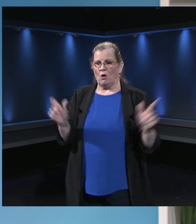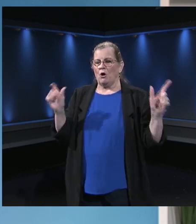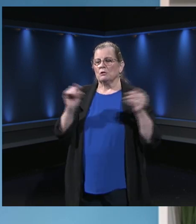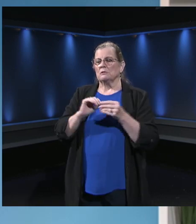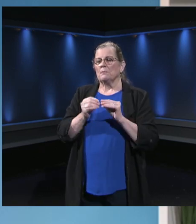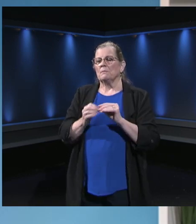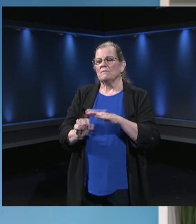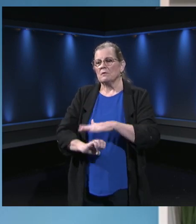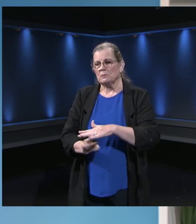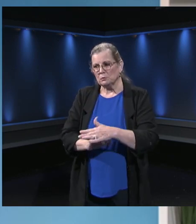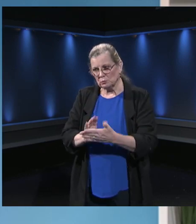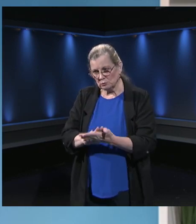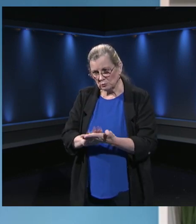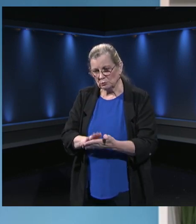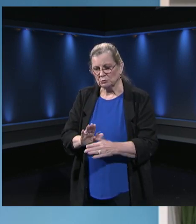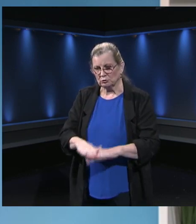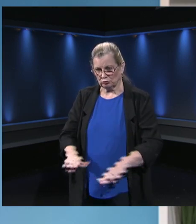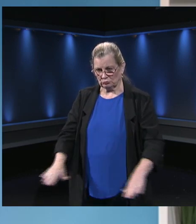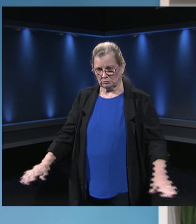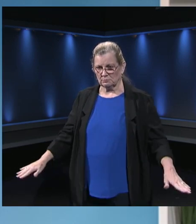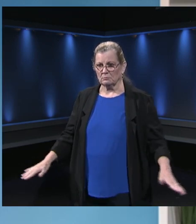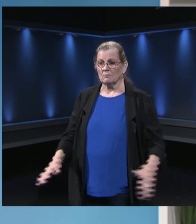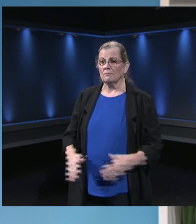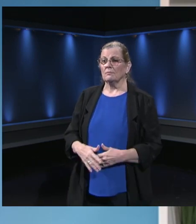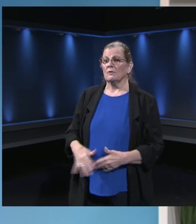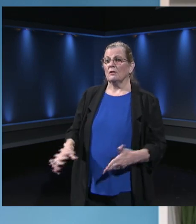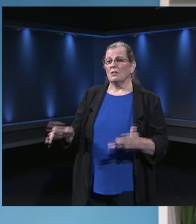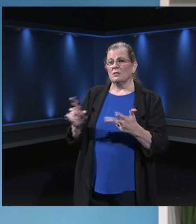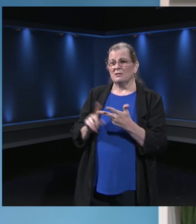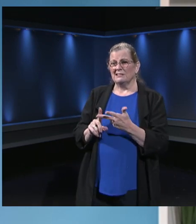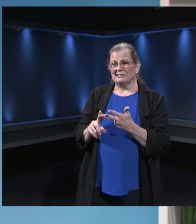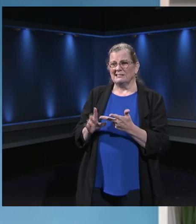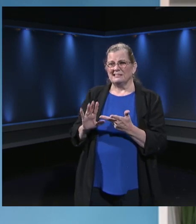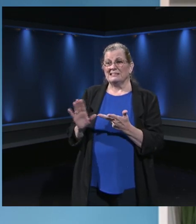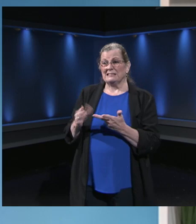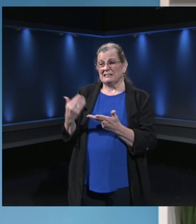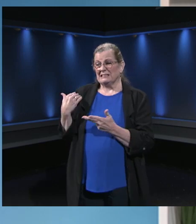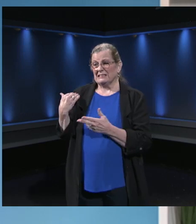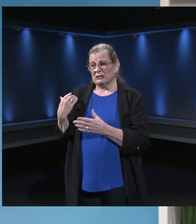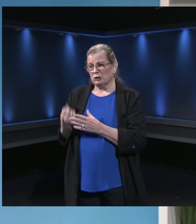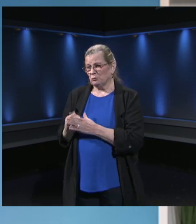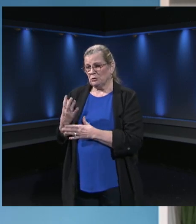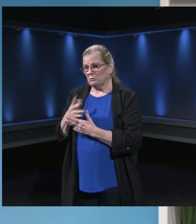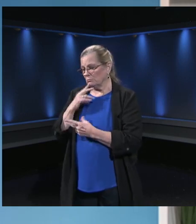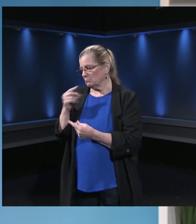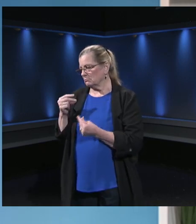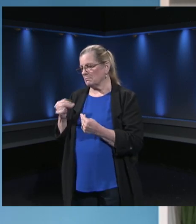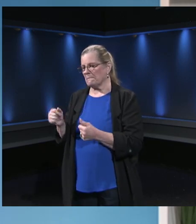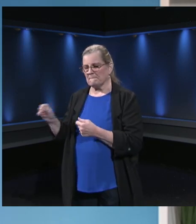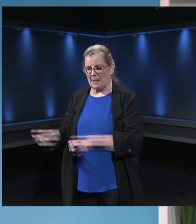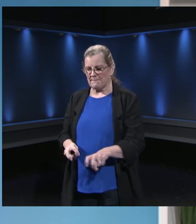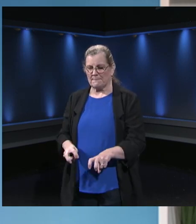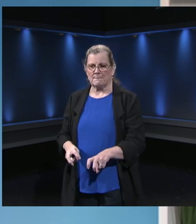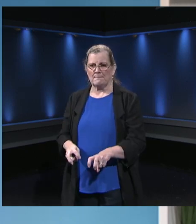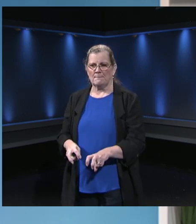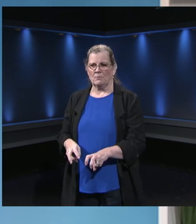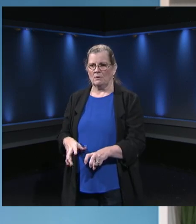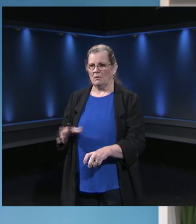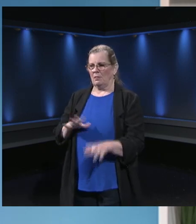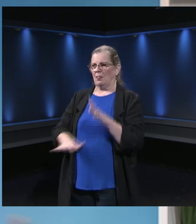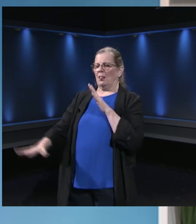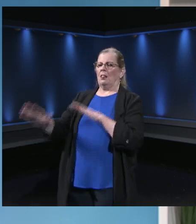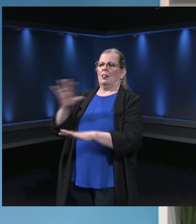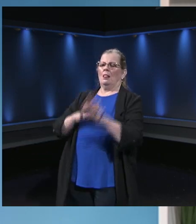those schools. And then additionally, in the spring, we had to to make our switch so quickly, as you know, because the things